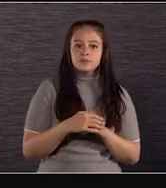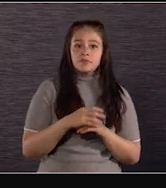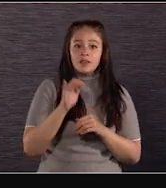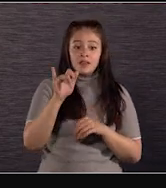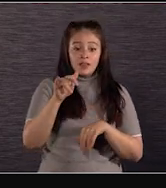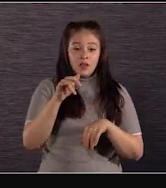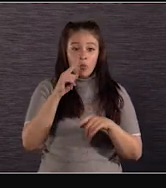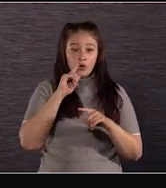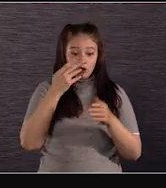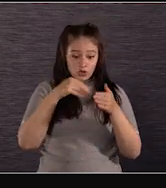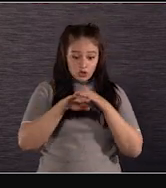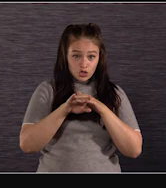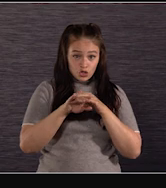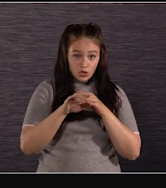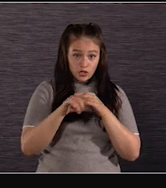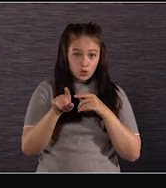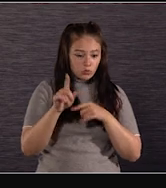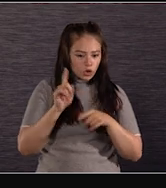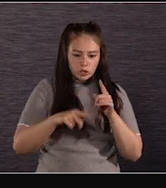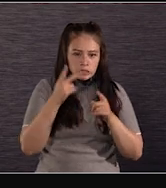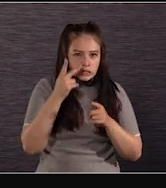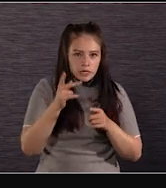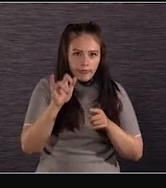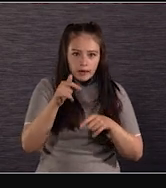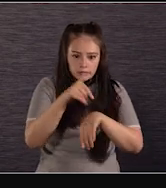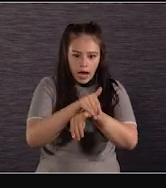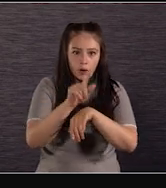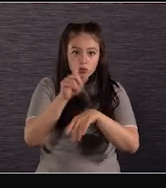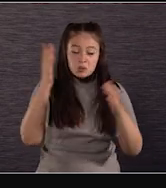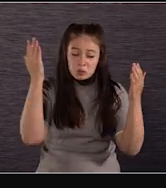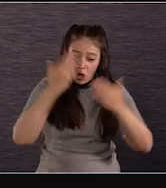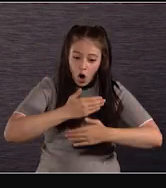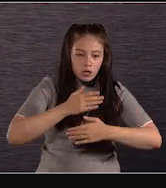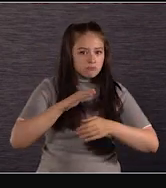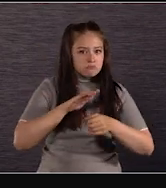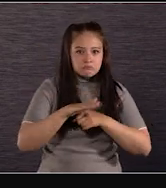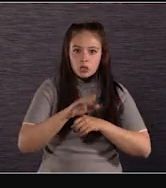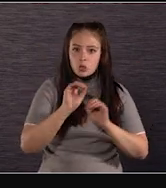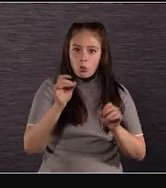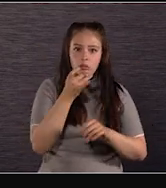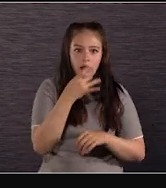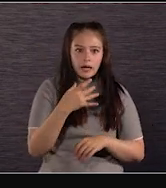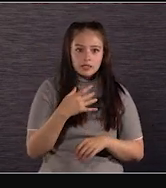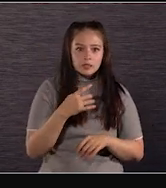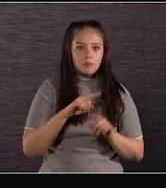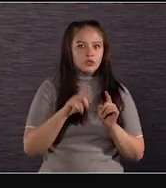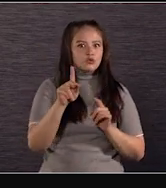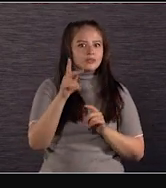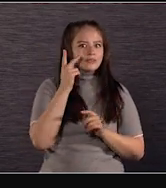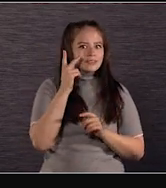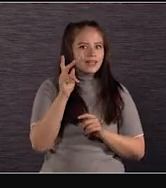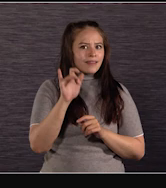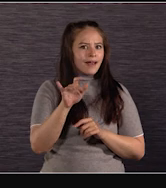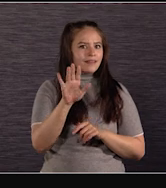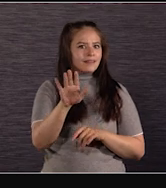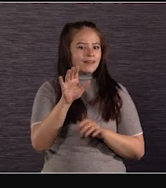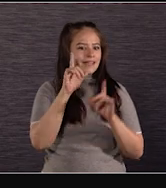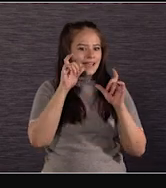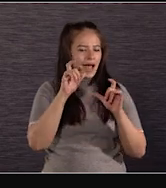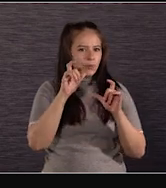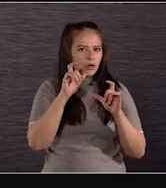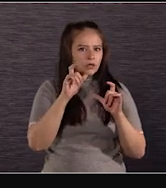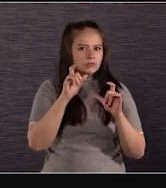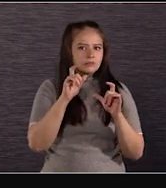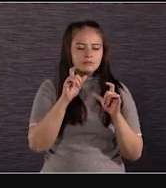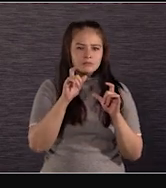to the eye. We couldn't see where we were walking. But you can see that the camera could still pick all of this detail up with very